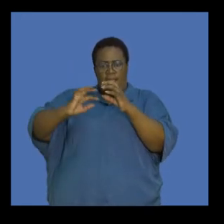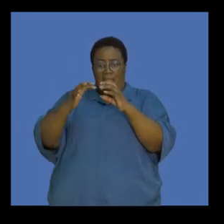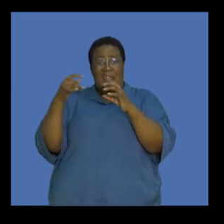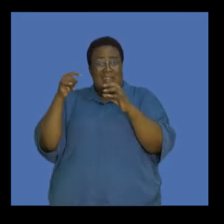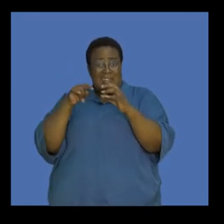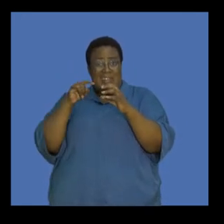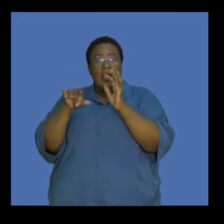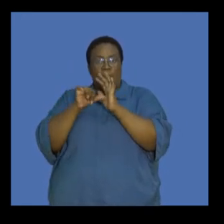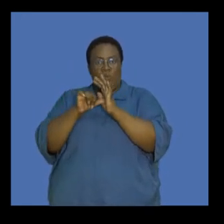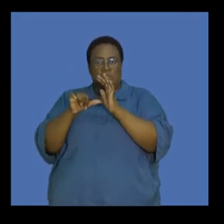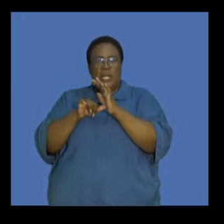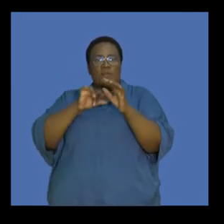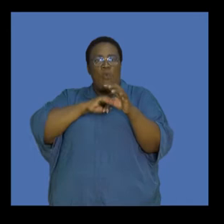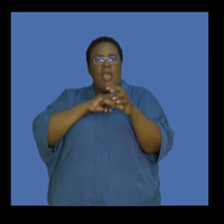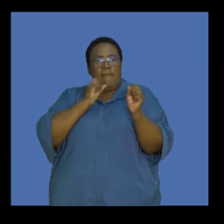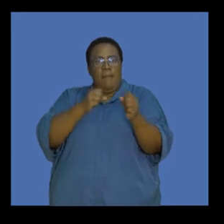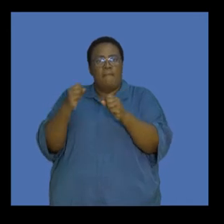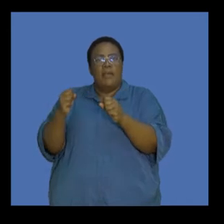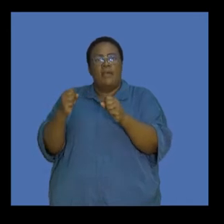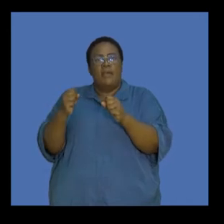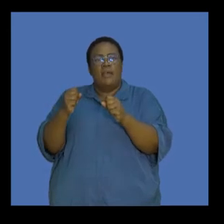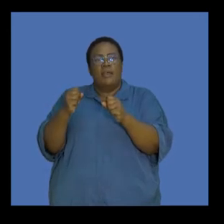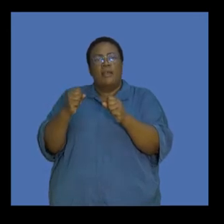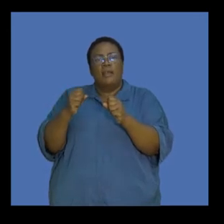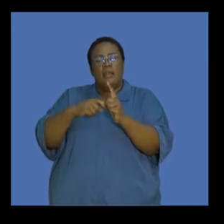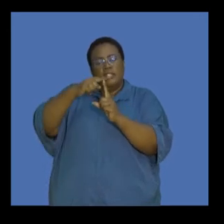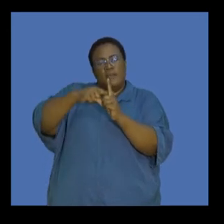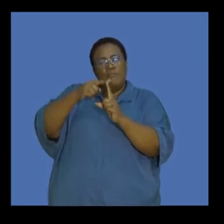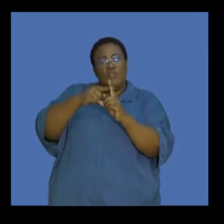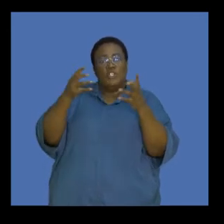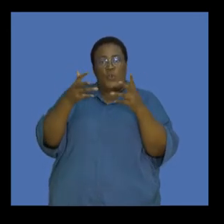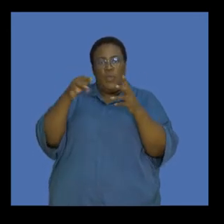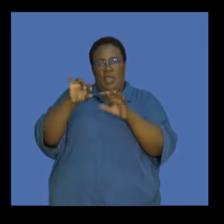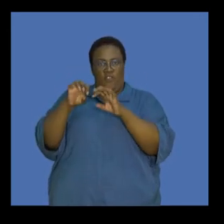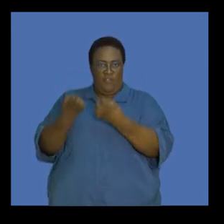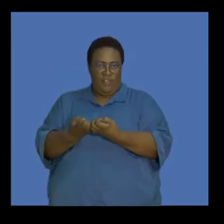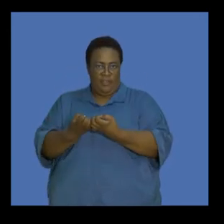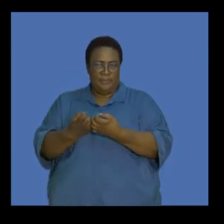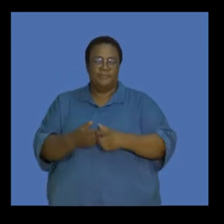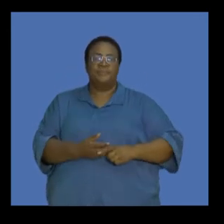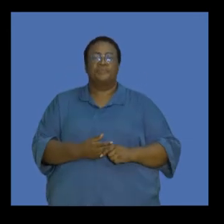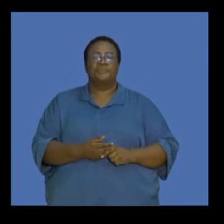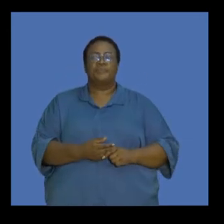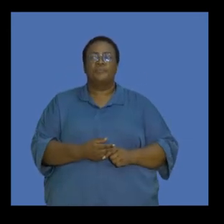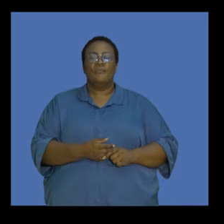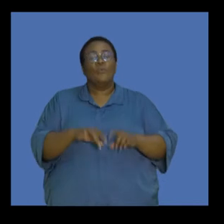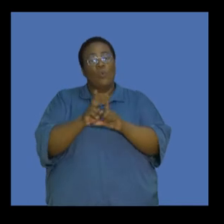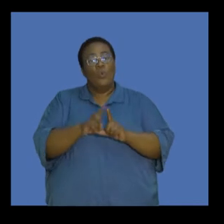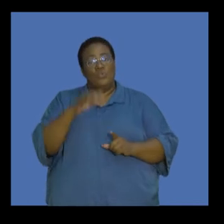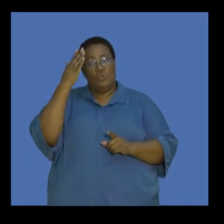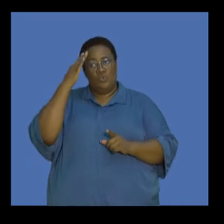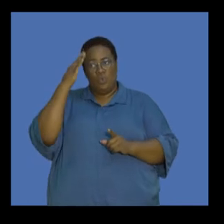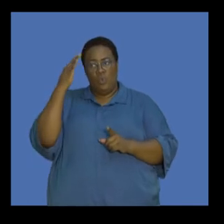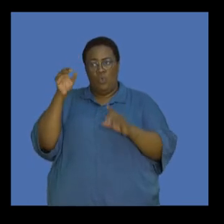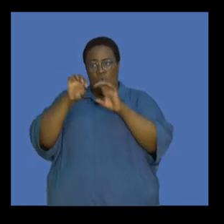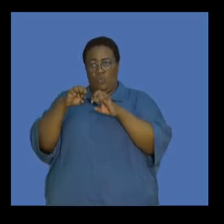very important in terms of what maintains the temperature on Earth. And so that's what we're going to look at now. We also know that the Earth serves as